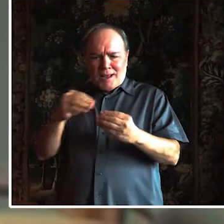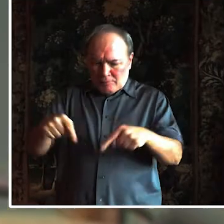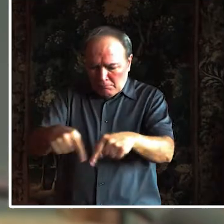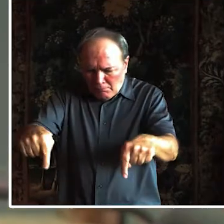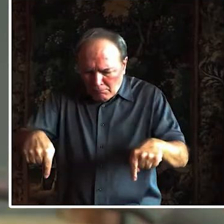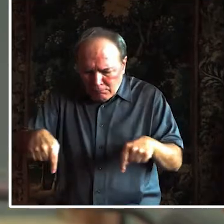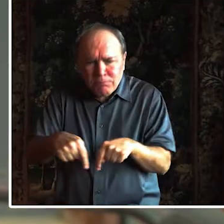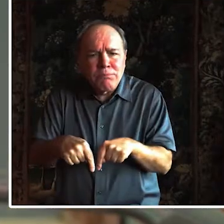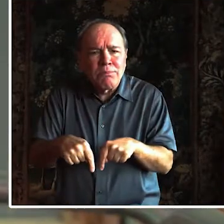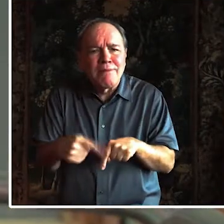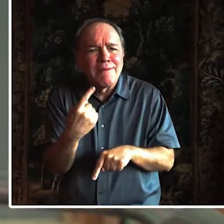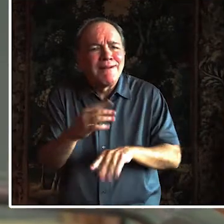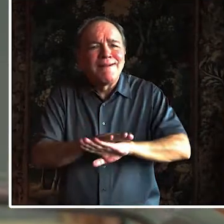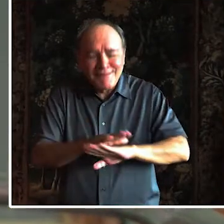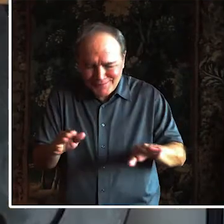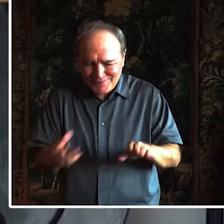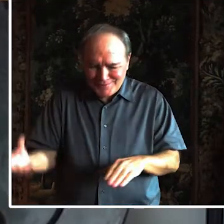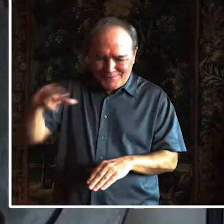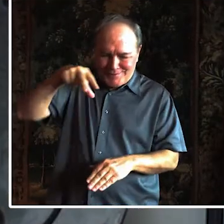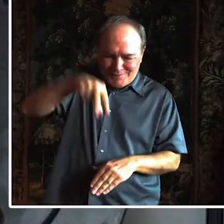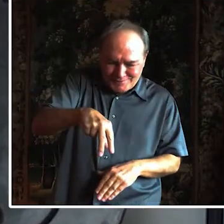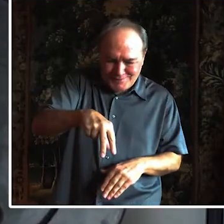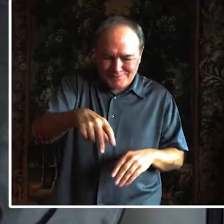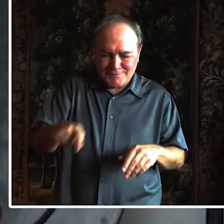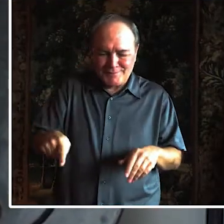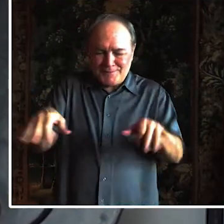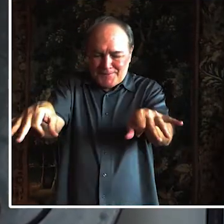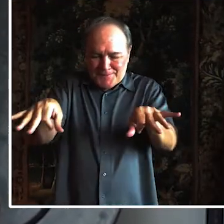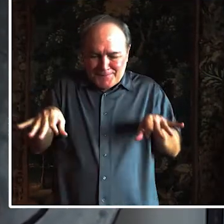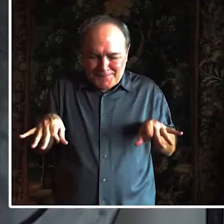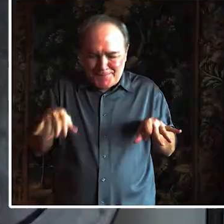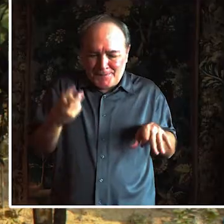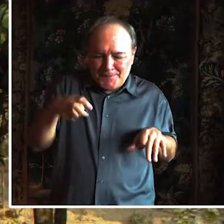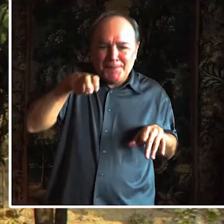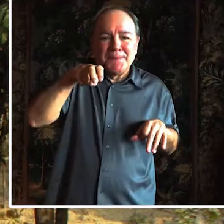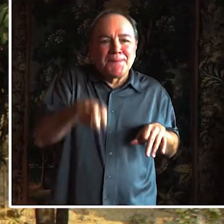people living with disabilities. It's more of a design where they can sit down rather than having to squat.